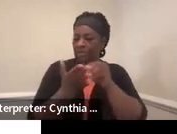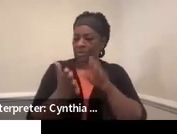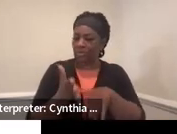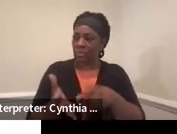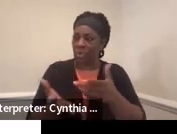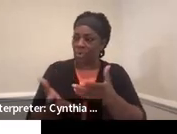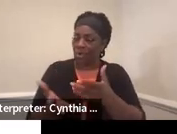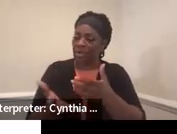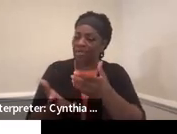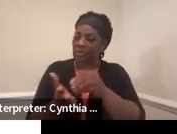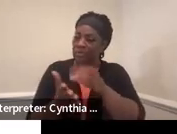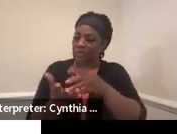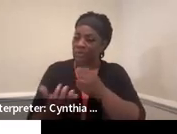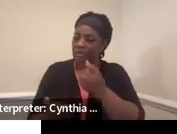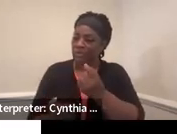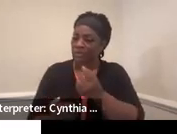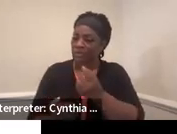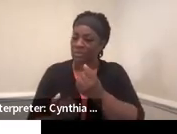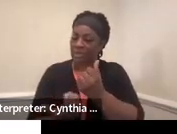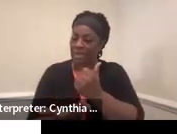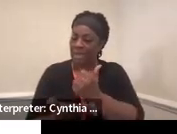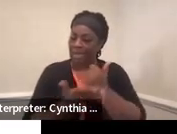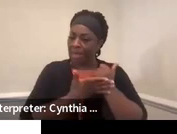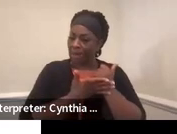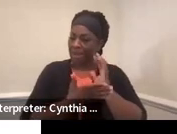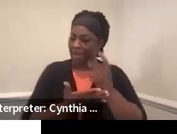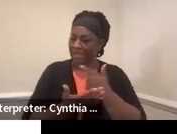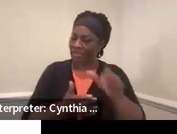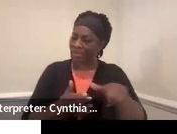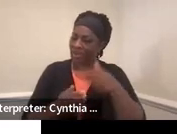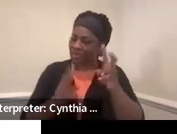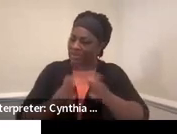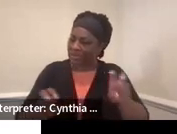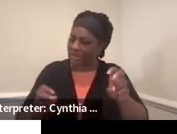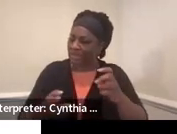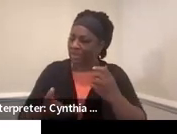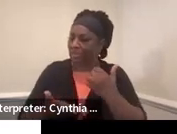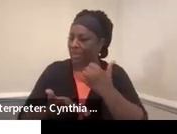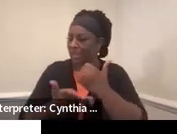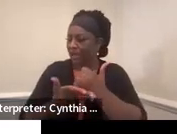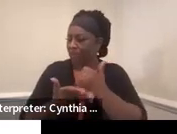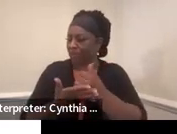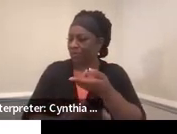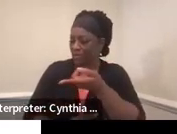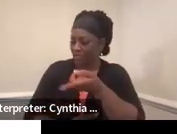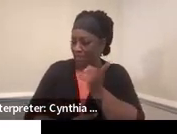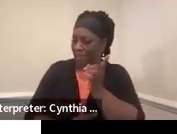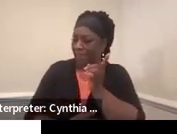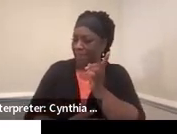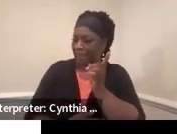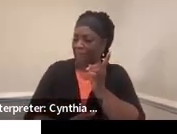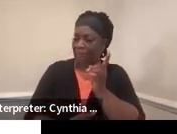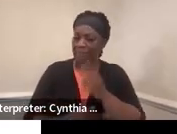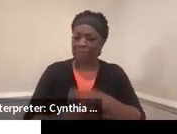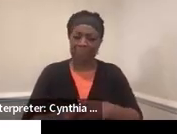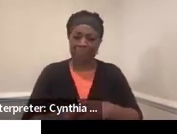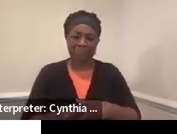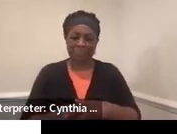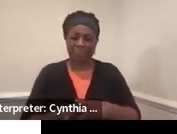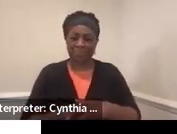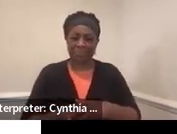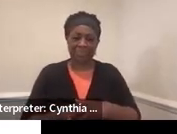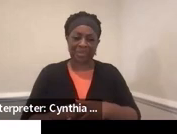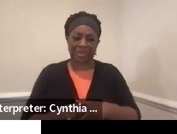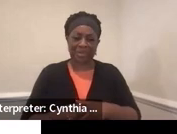us from there to pick out other assessments that will be helpful for them. We also want to make sure that we are not